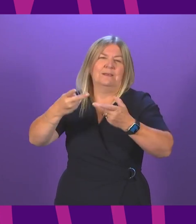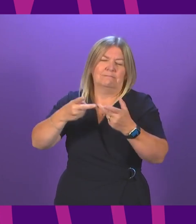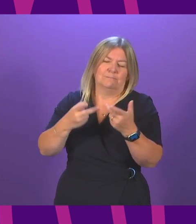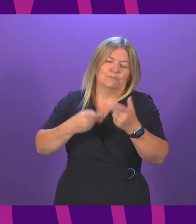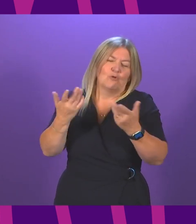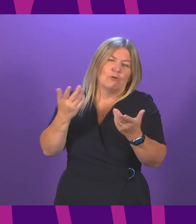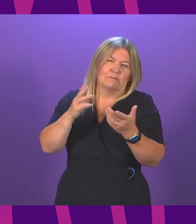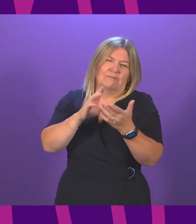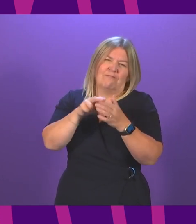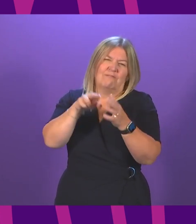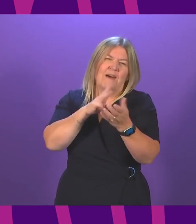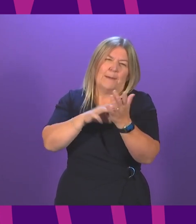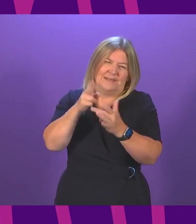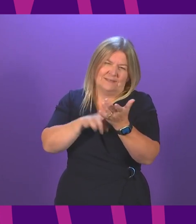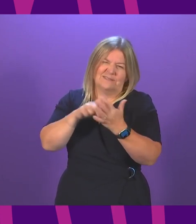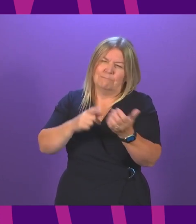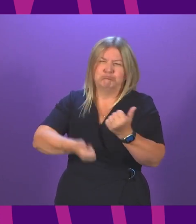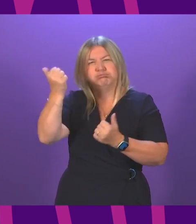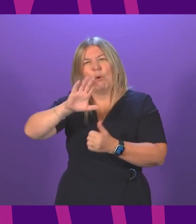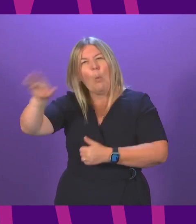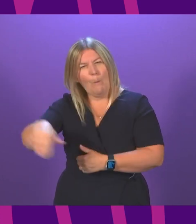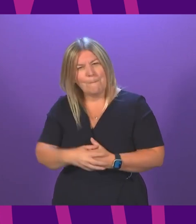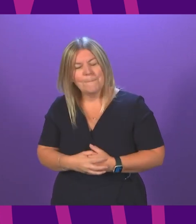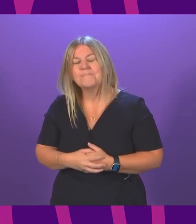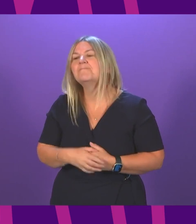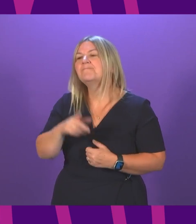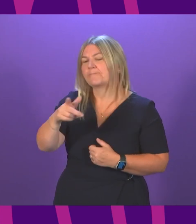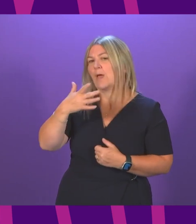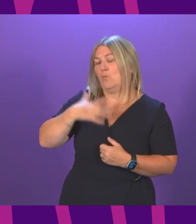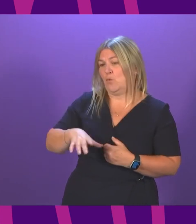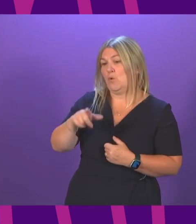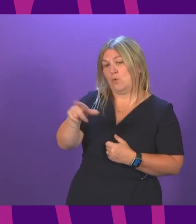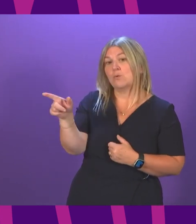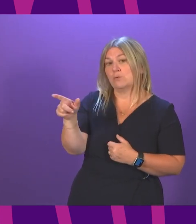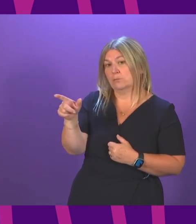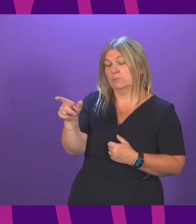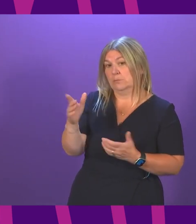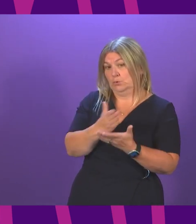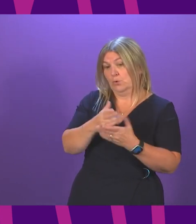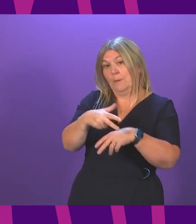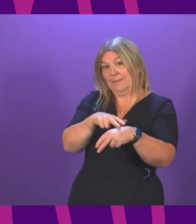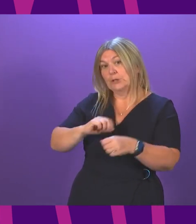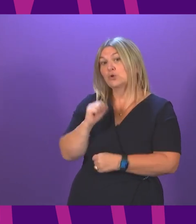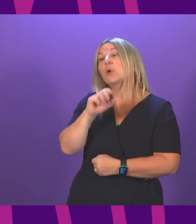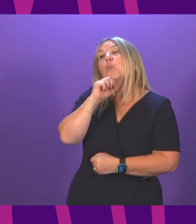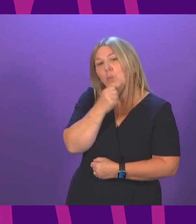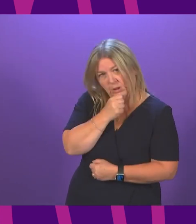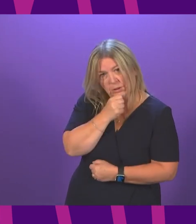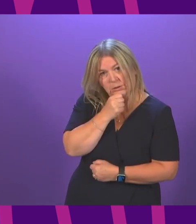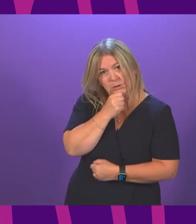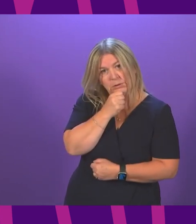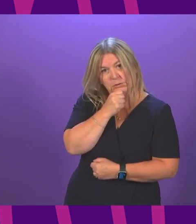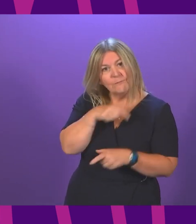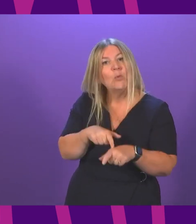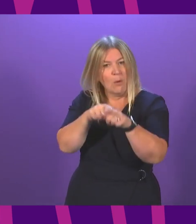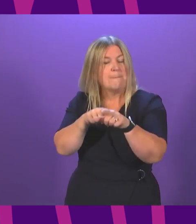I just want the First Minister to reassure me that Police Scotland will respond proportionally to these offences. In